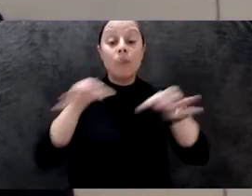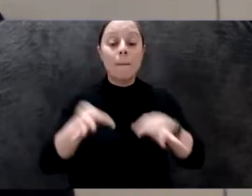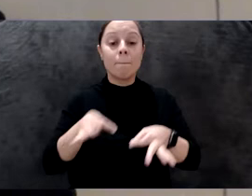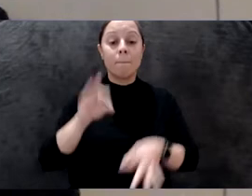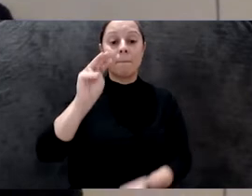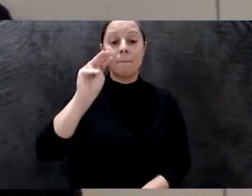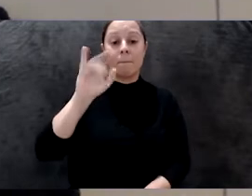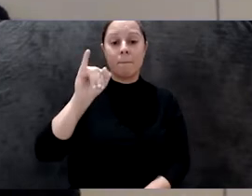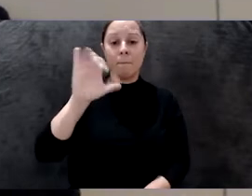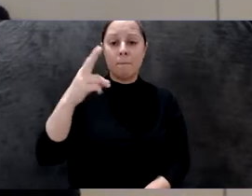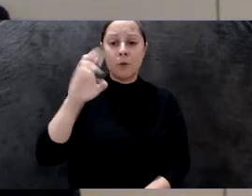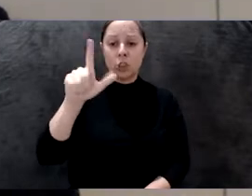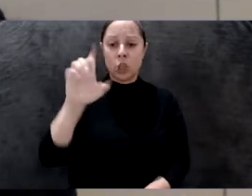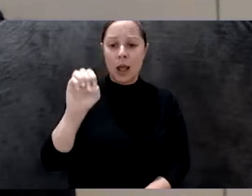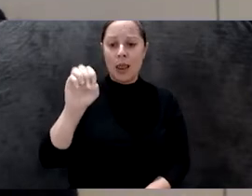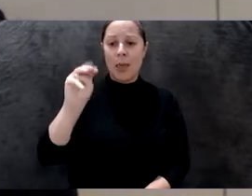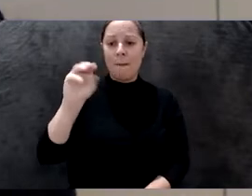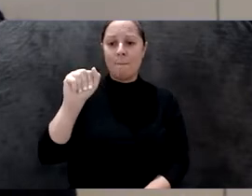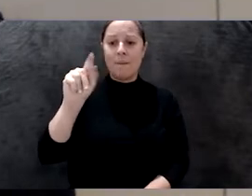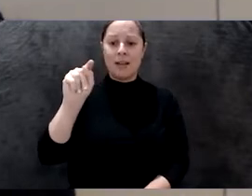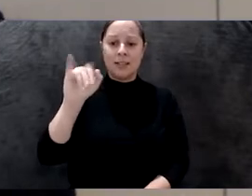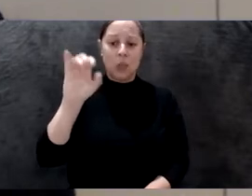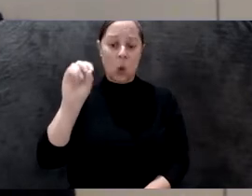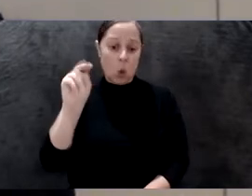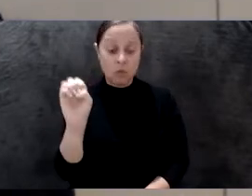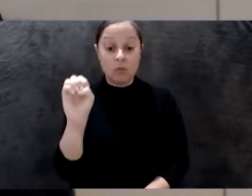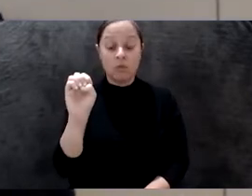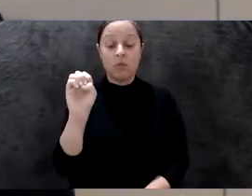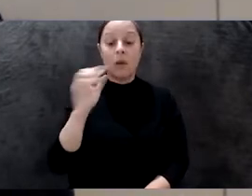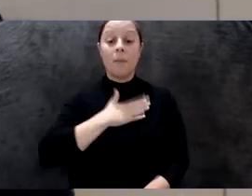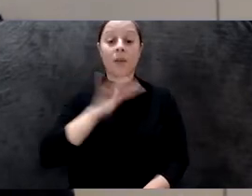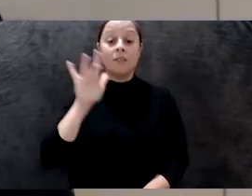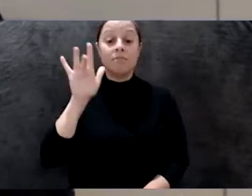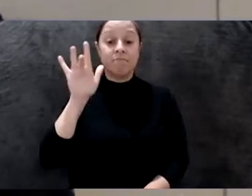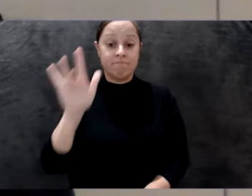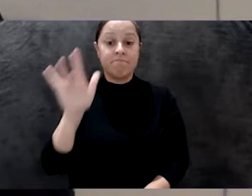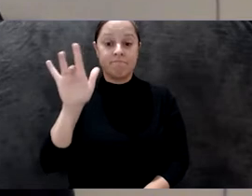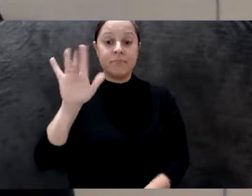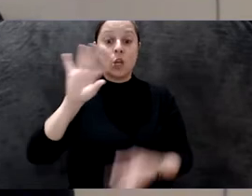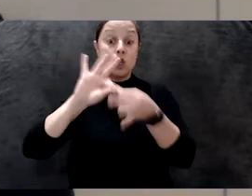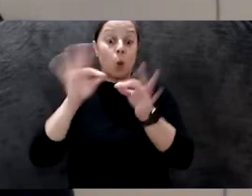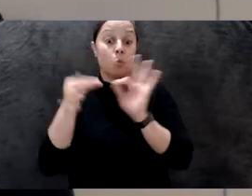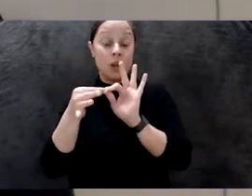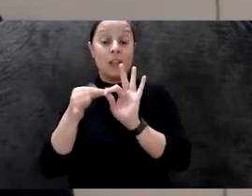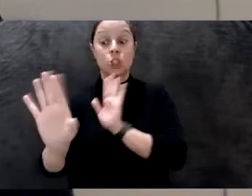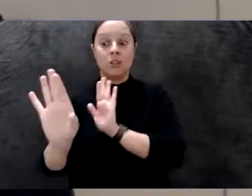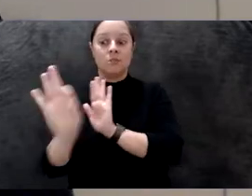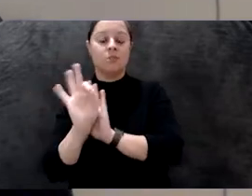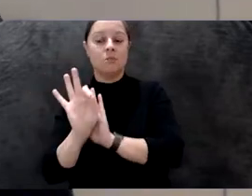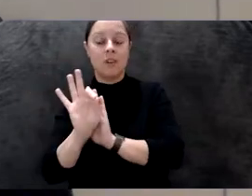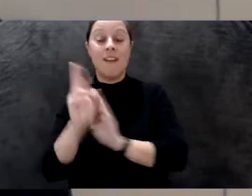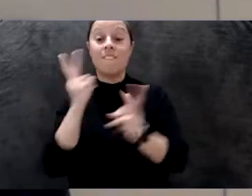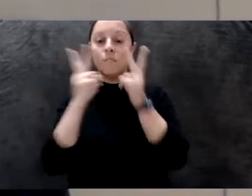Manteon. Please click the interpretation button at the bottom of your Zoom window and select visual